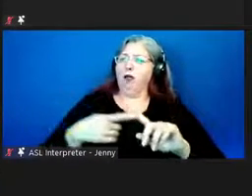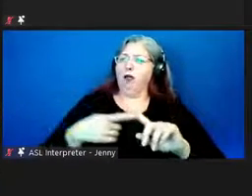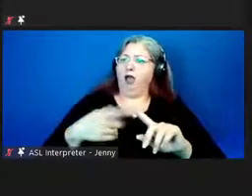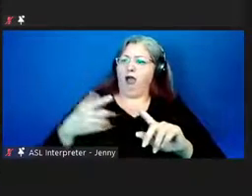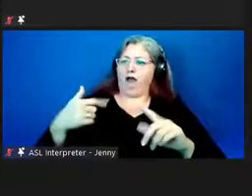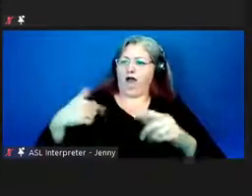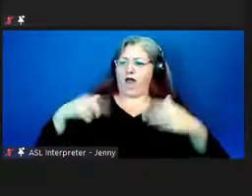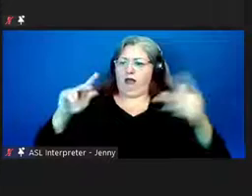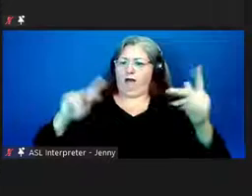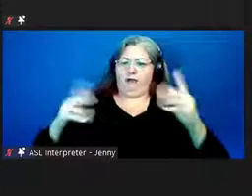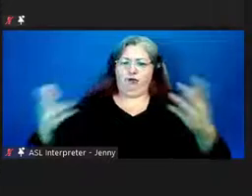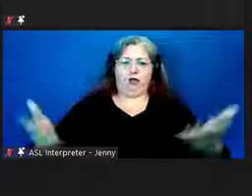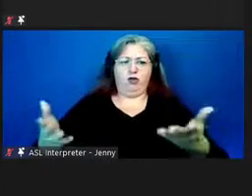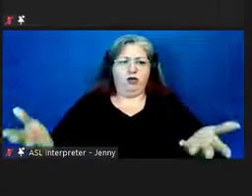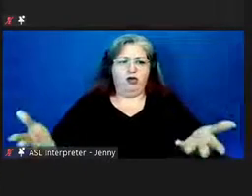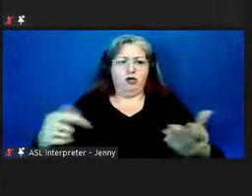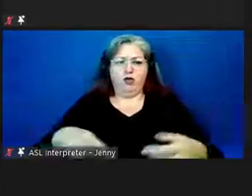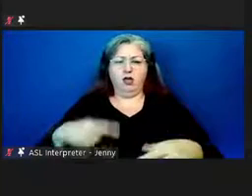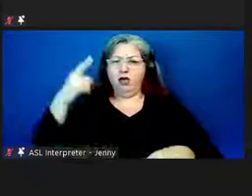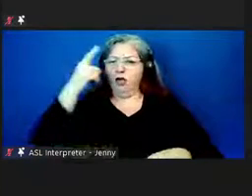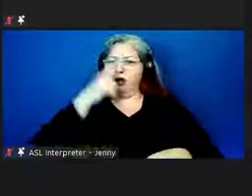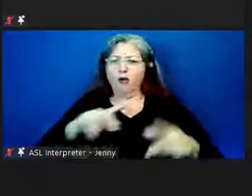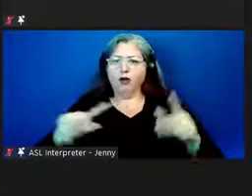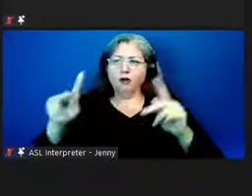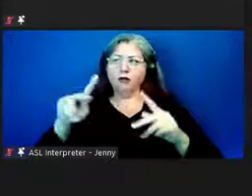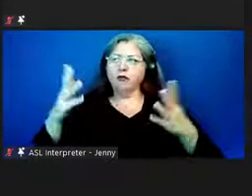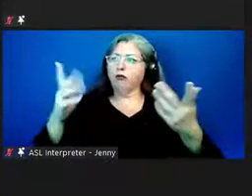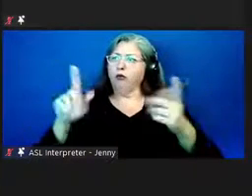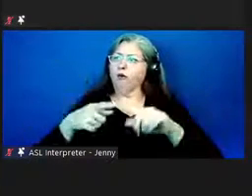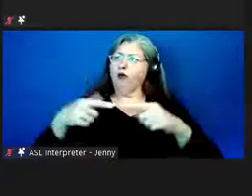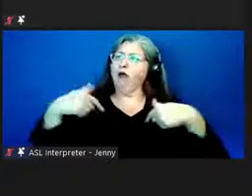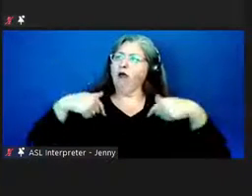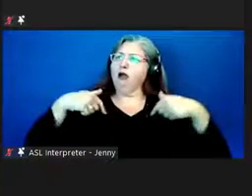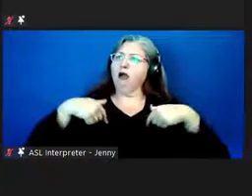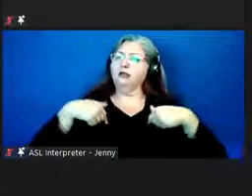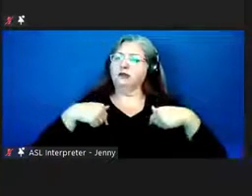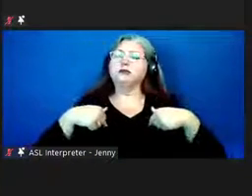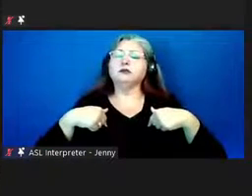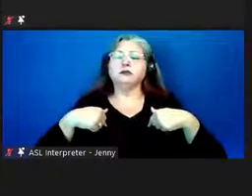people of this place the hawaiian people um